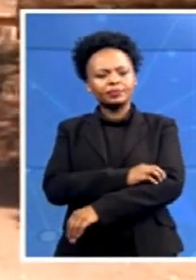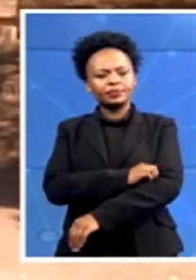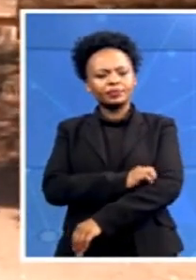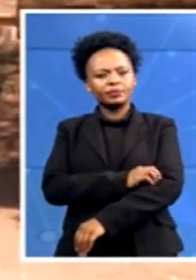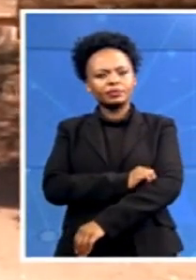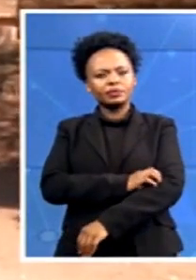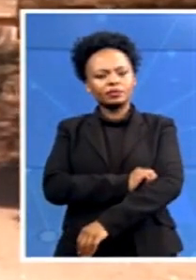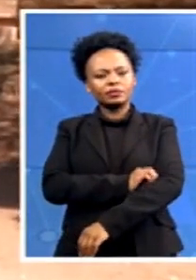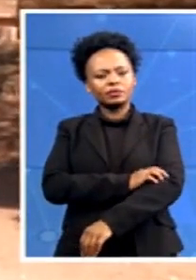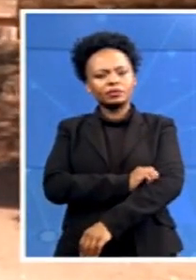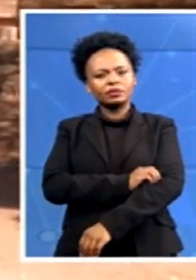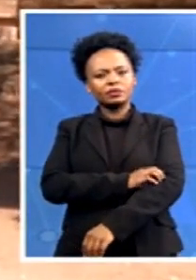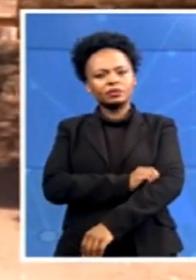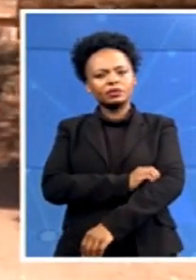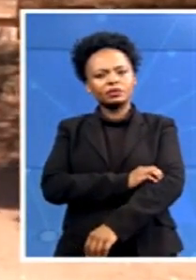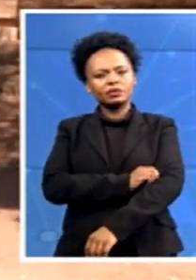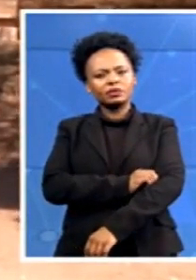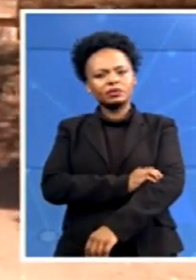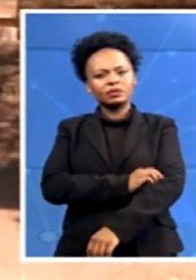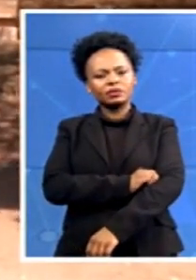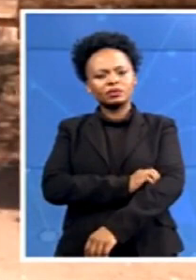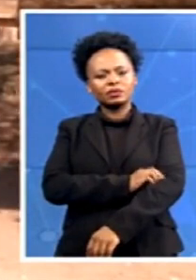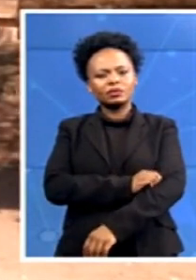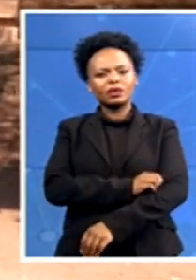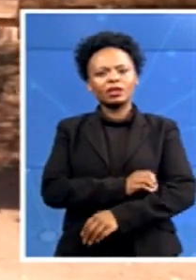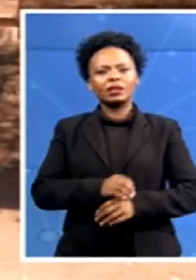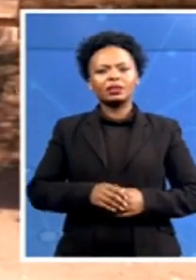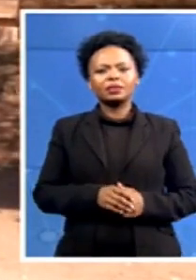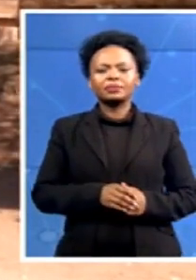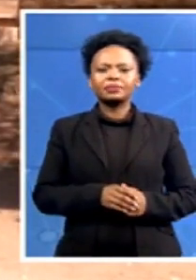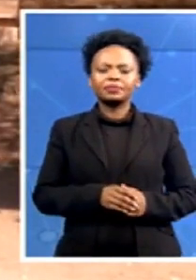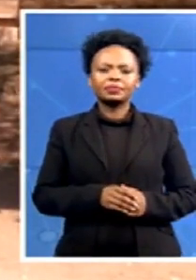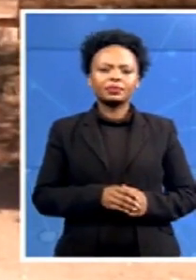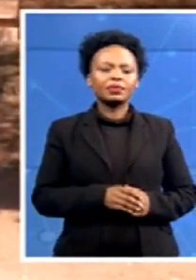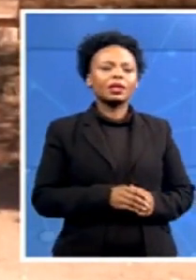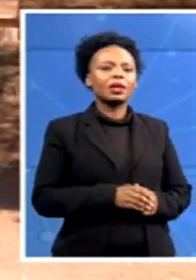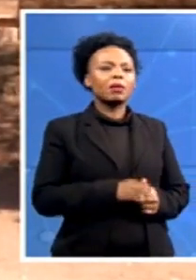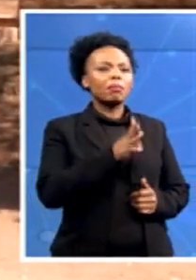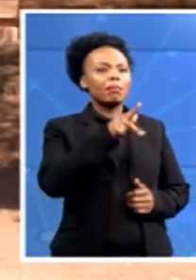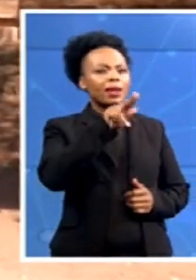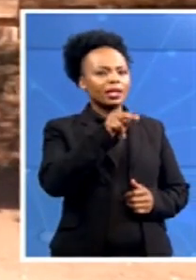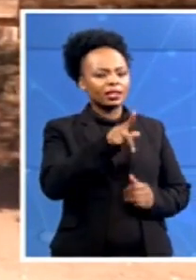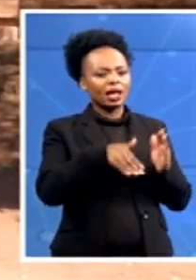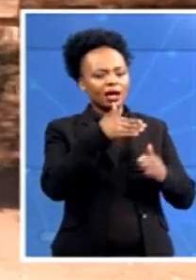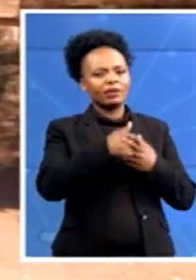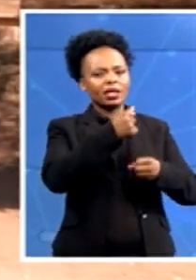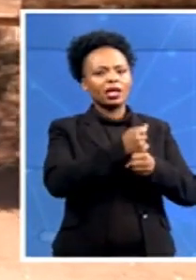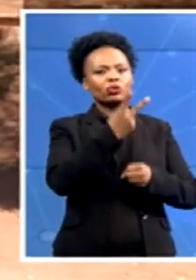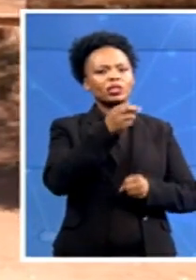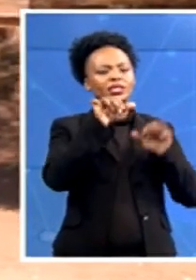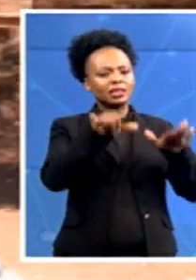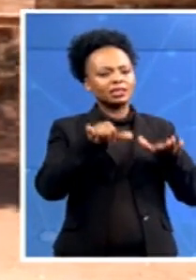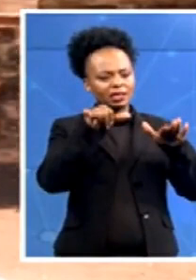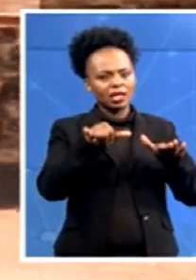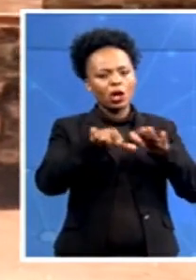Blaine, after the 2016 local government election, we saw a coalition government taking over the